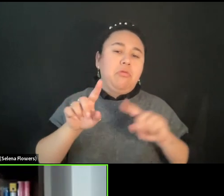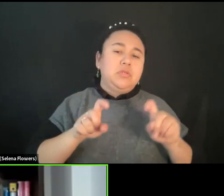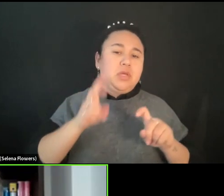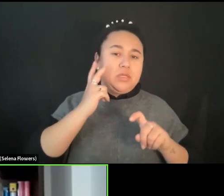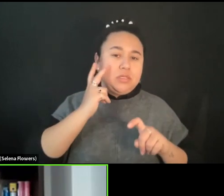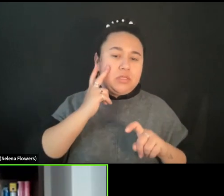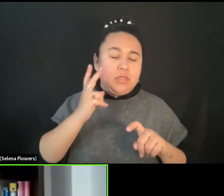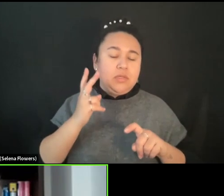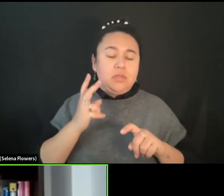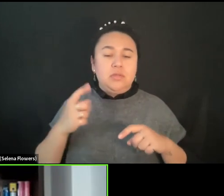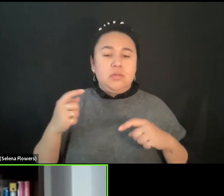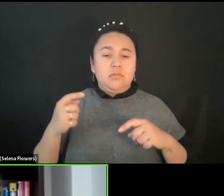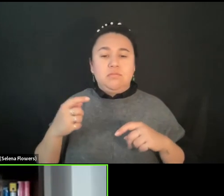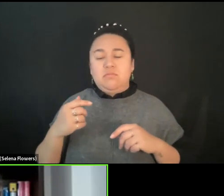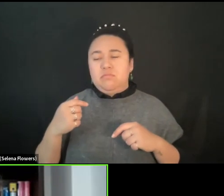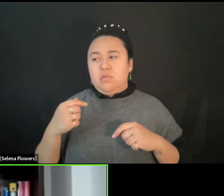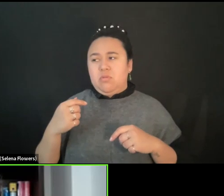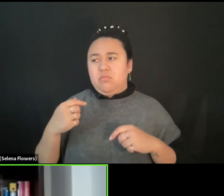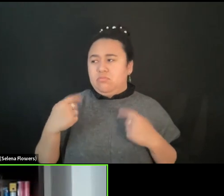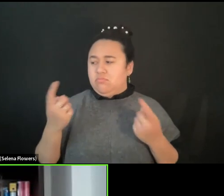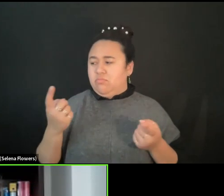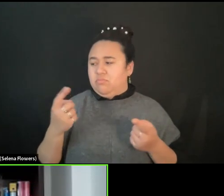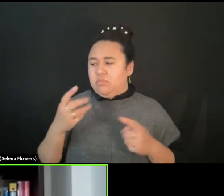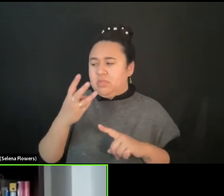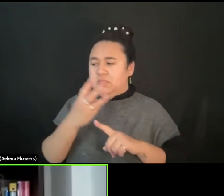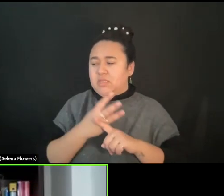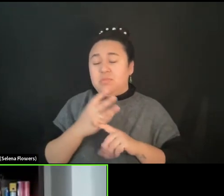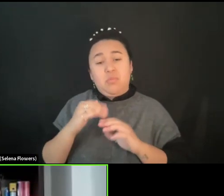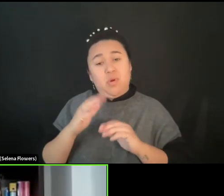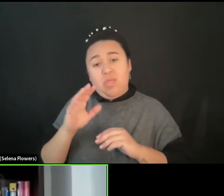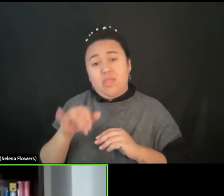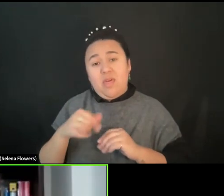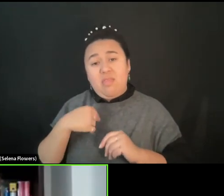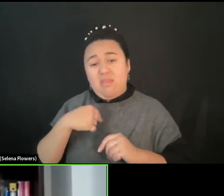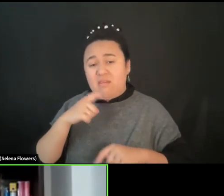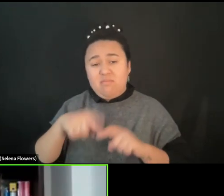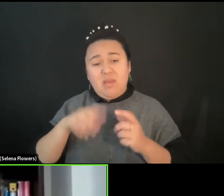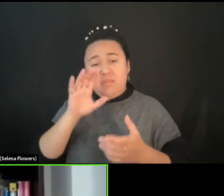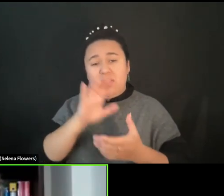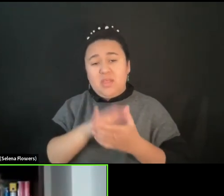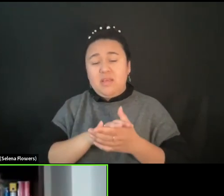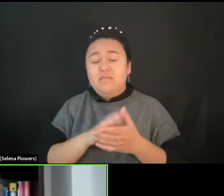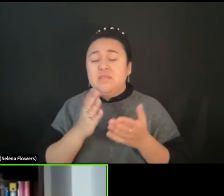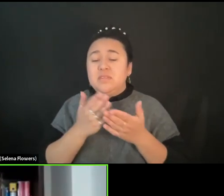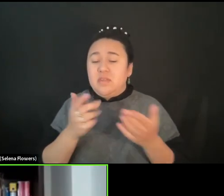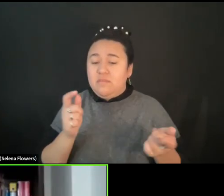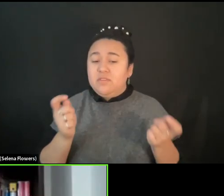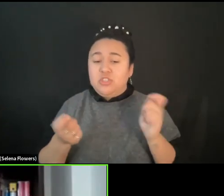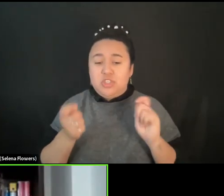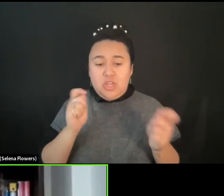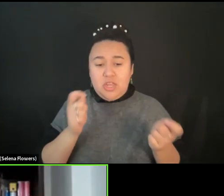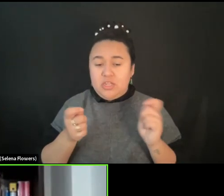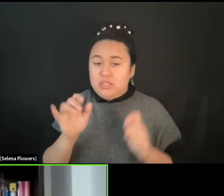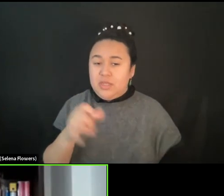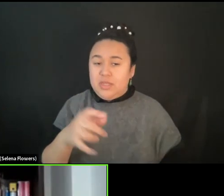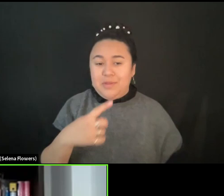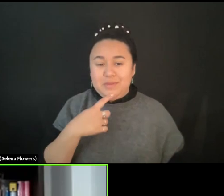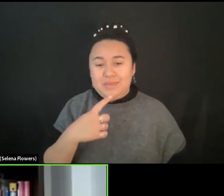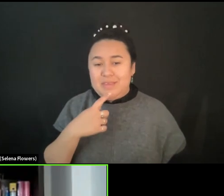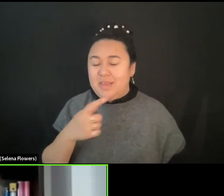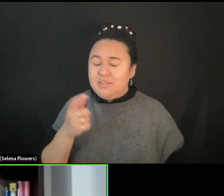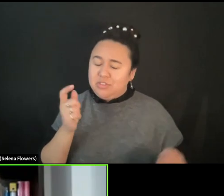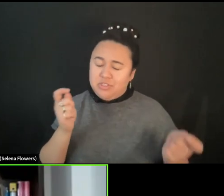than six months, which is unbelievable, things have changed, as you said, and things have changed in a way that